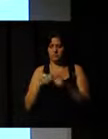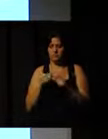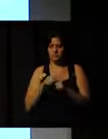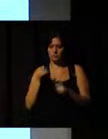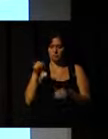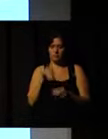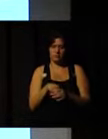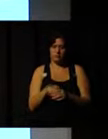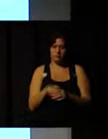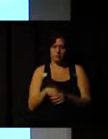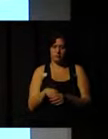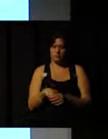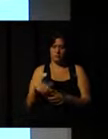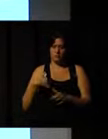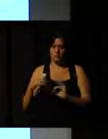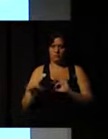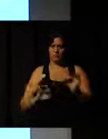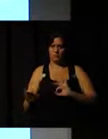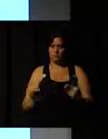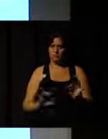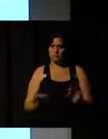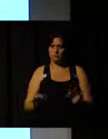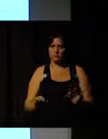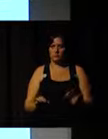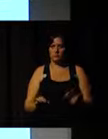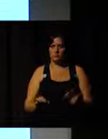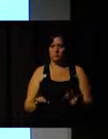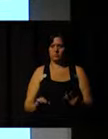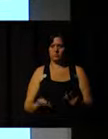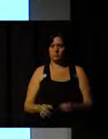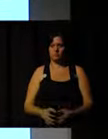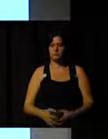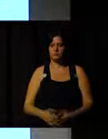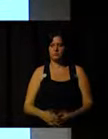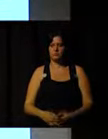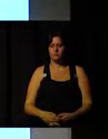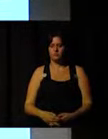that I'm doing within my organization, within another organization.